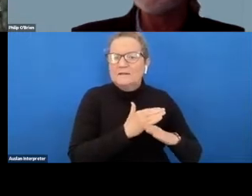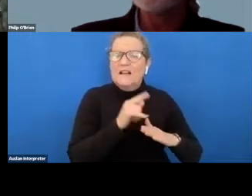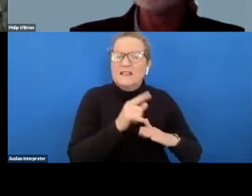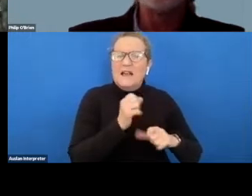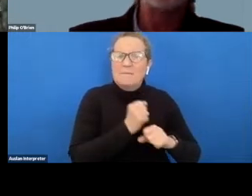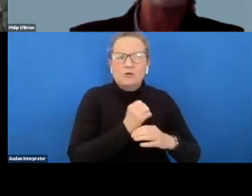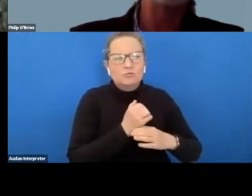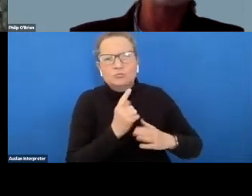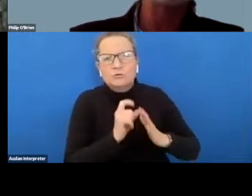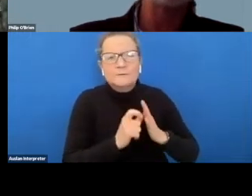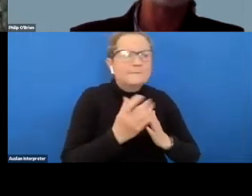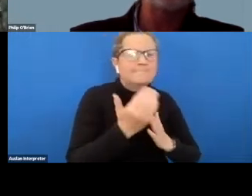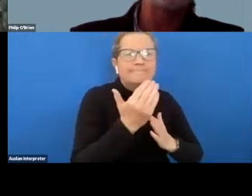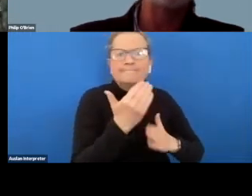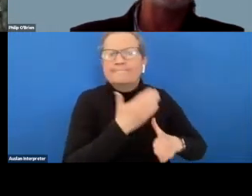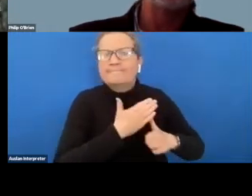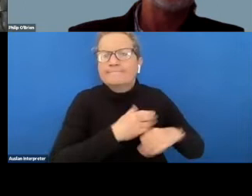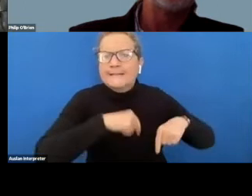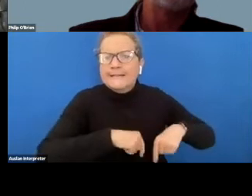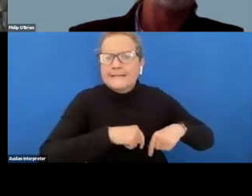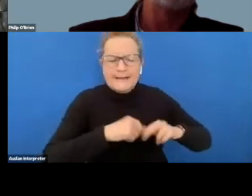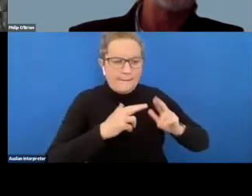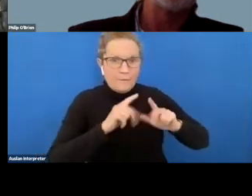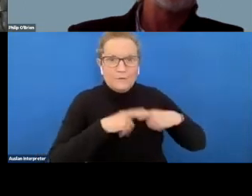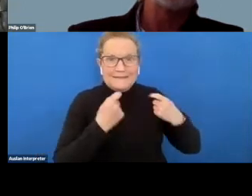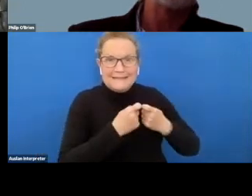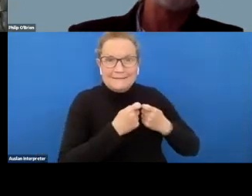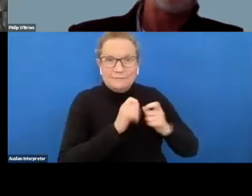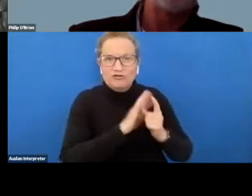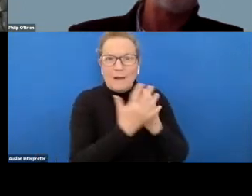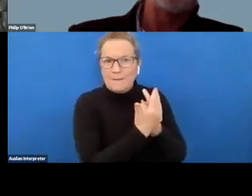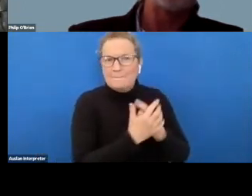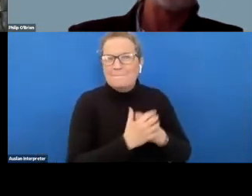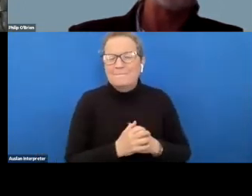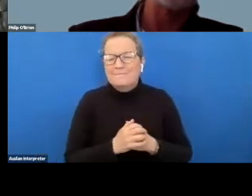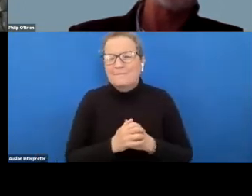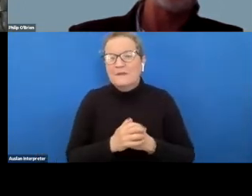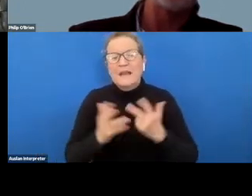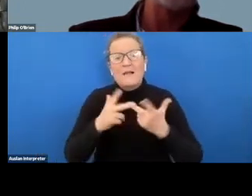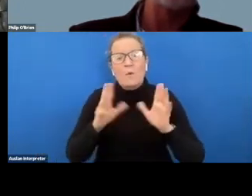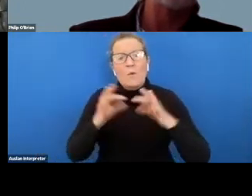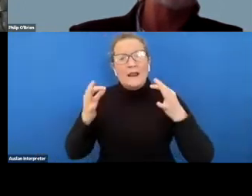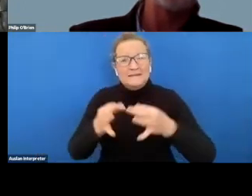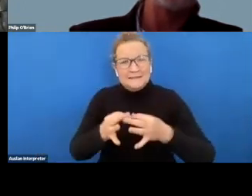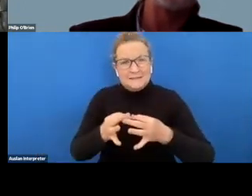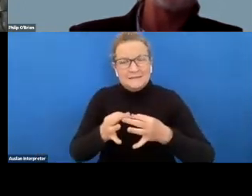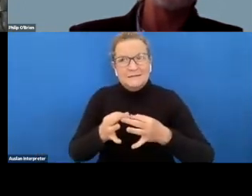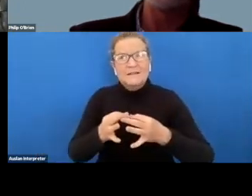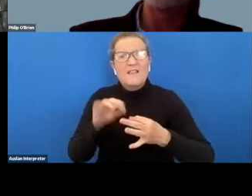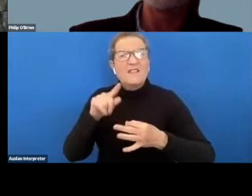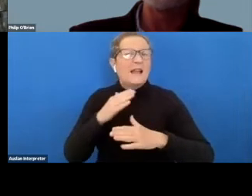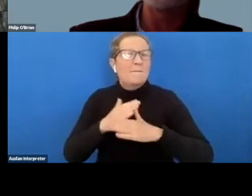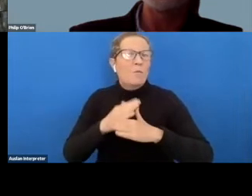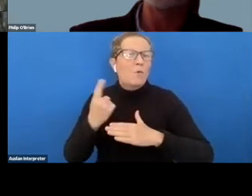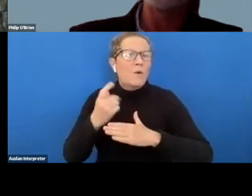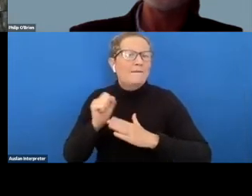disability and build their teams around them um there are other organizations uh who do employ people